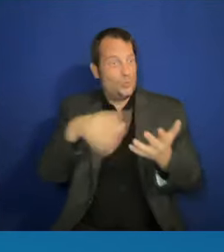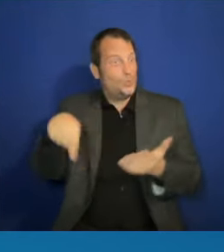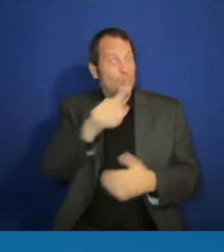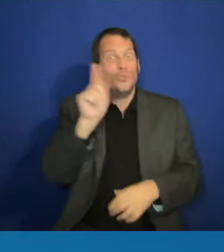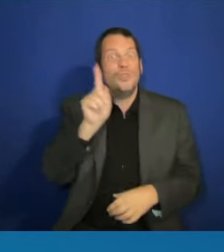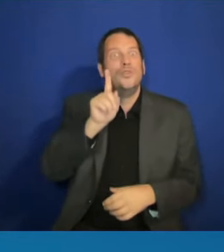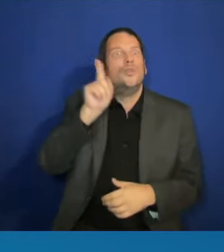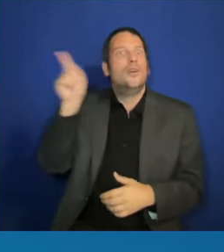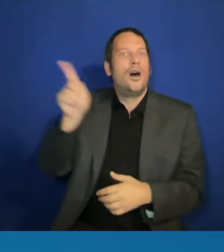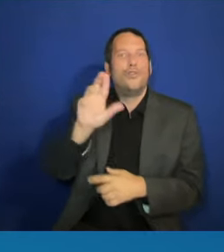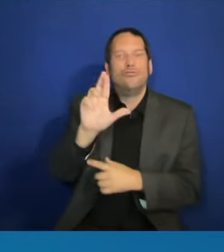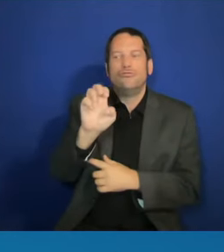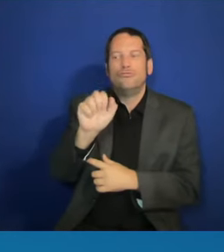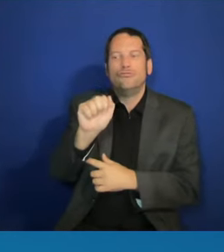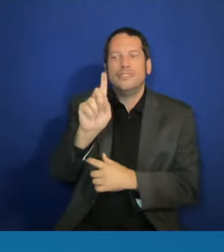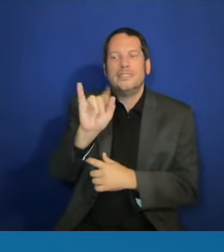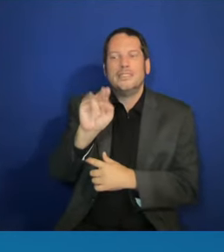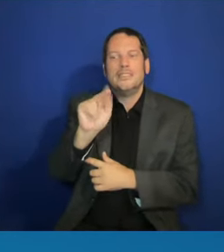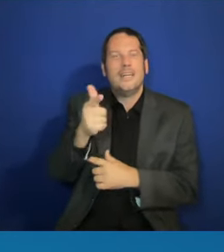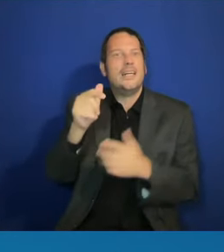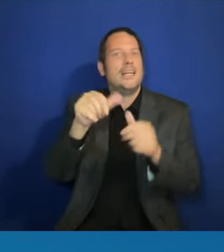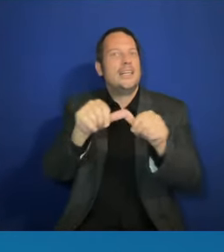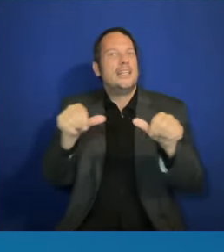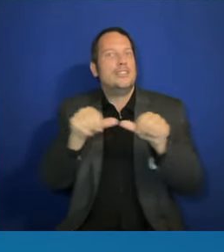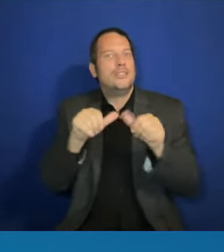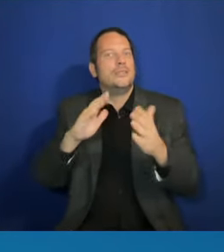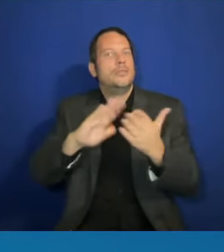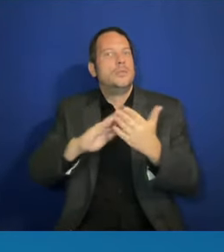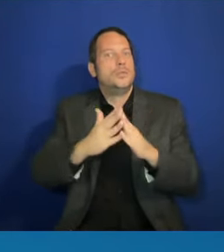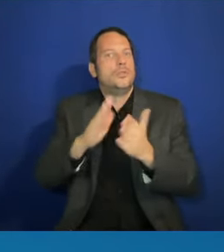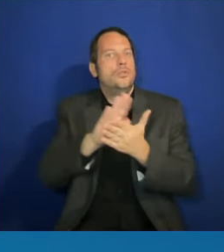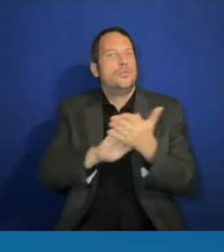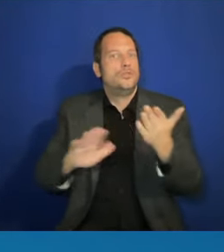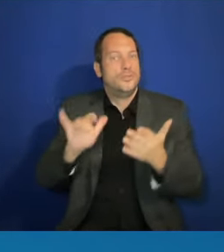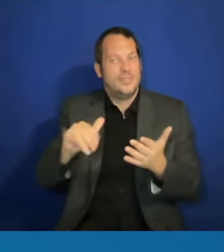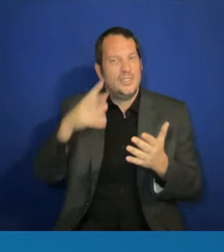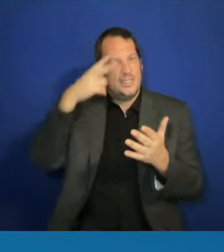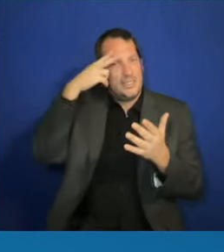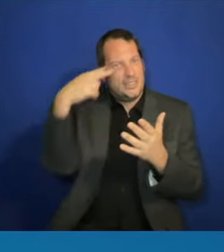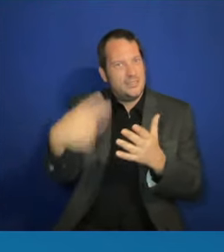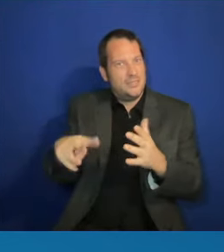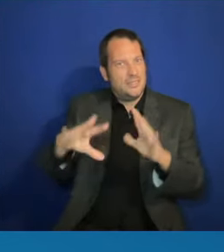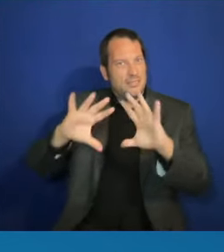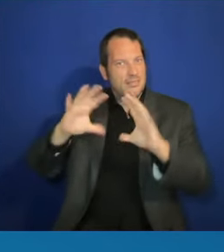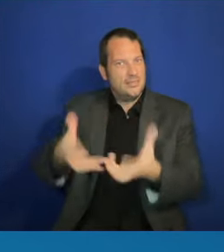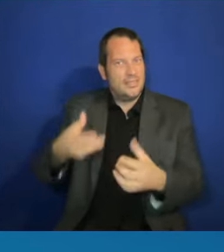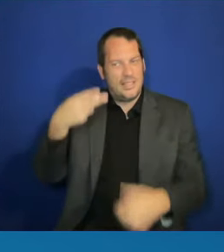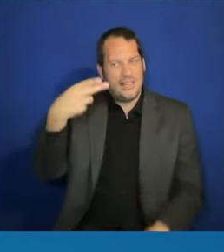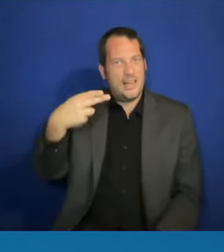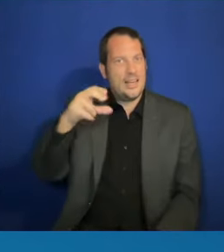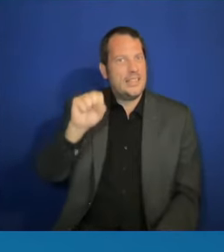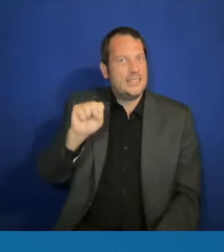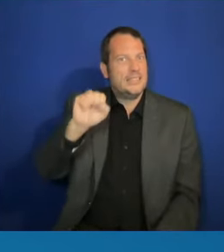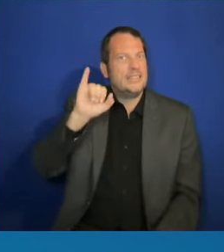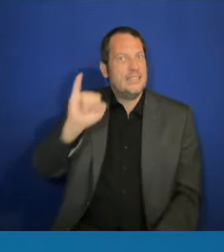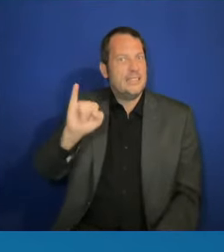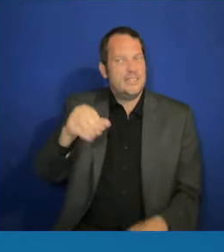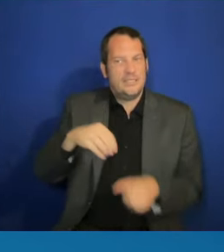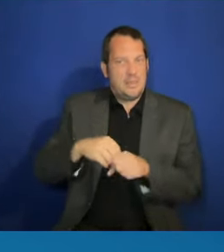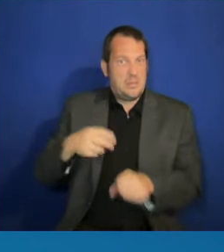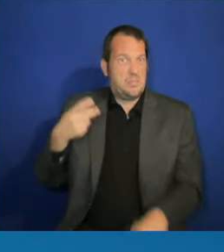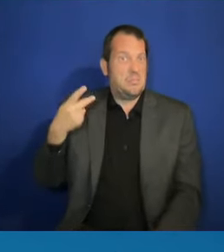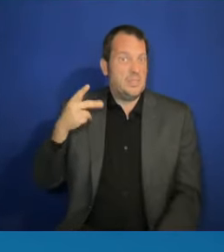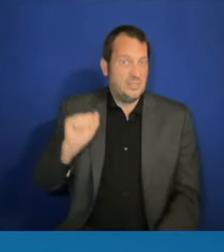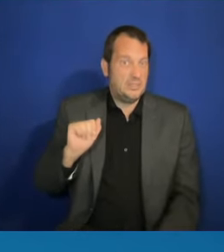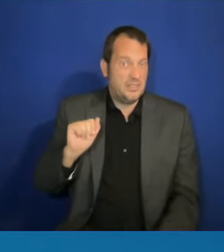institution, HSI, in Pennsylvania. It's incredible what you're doing and helping us to feel